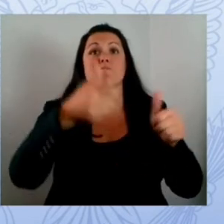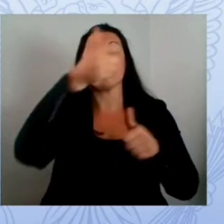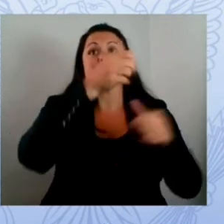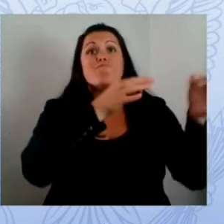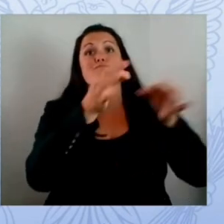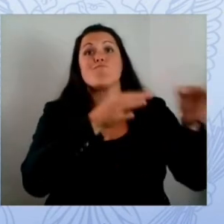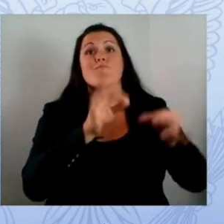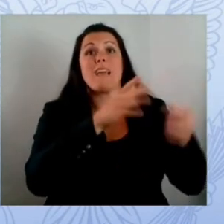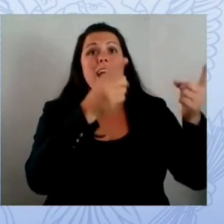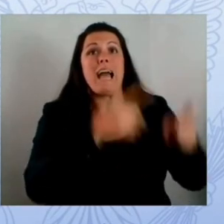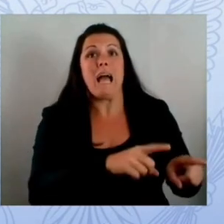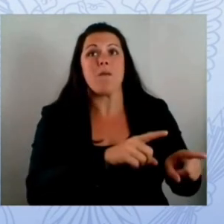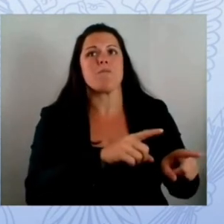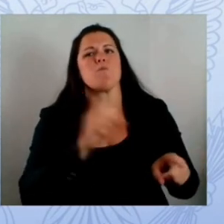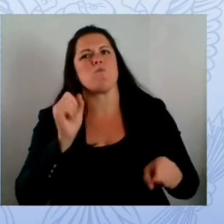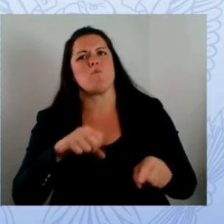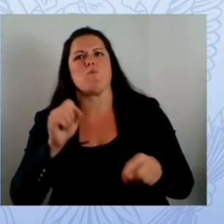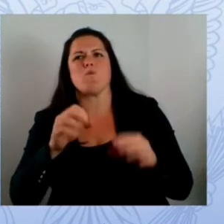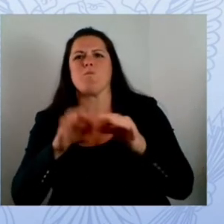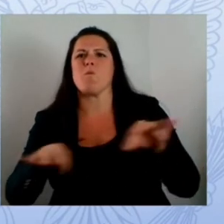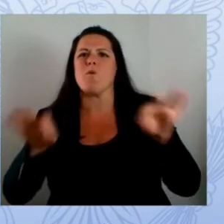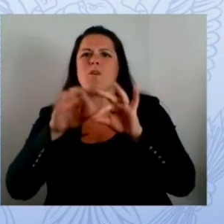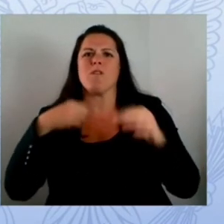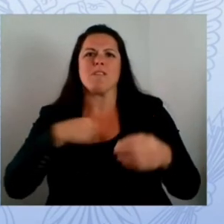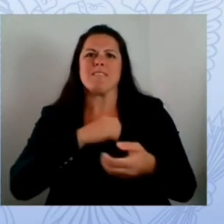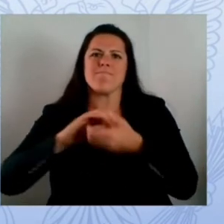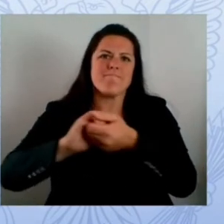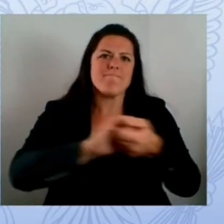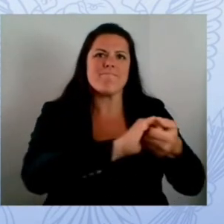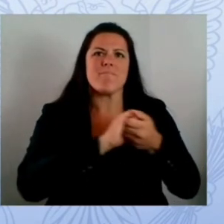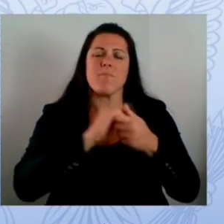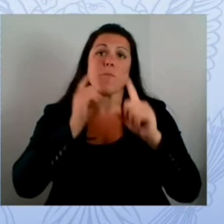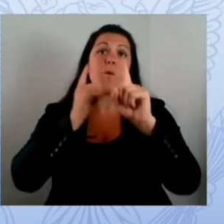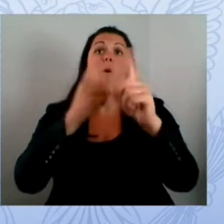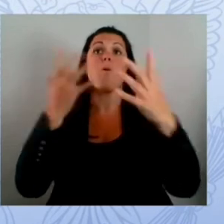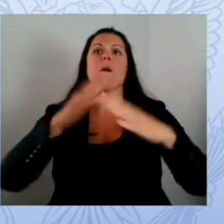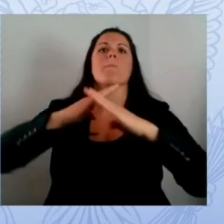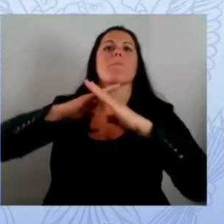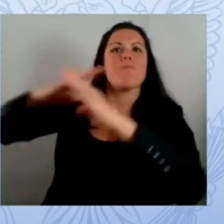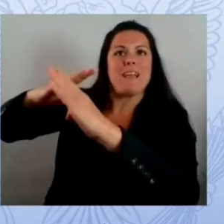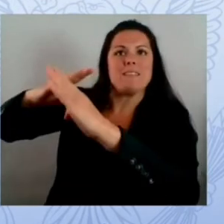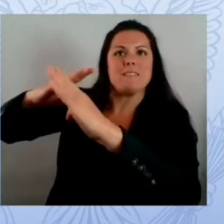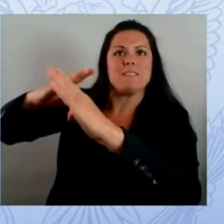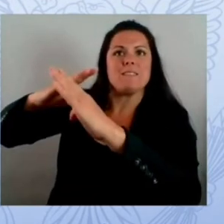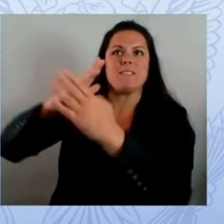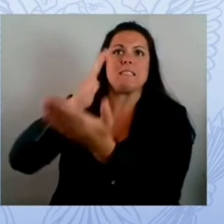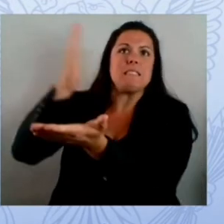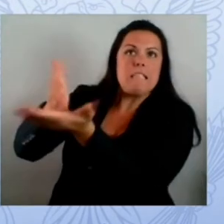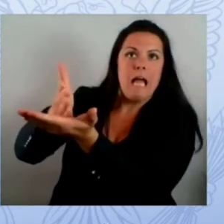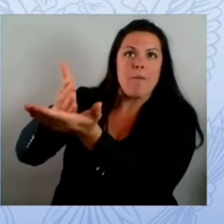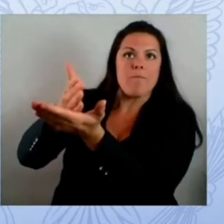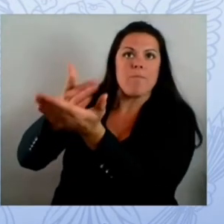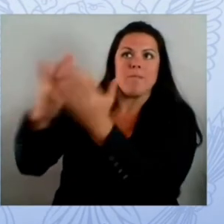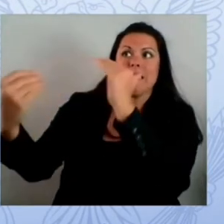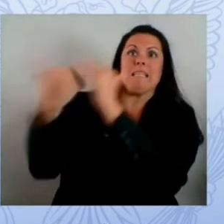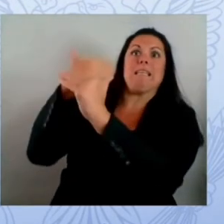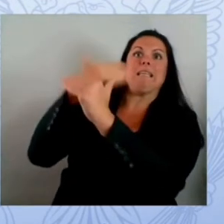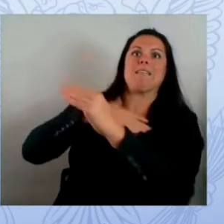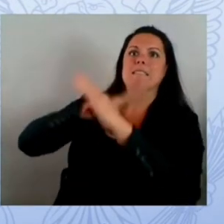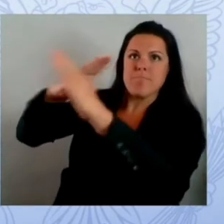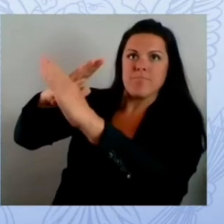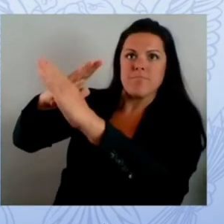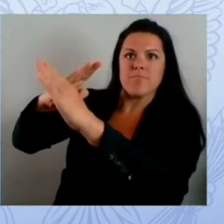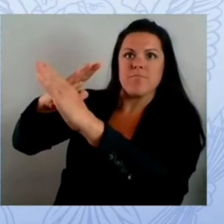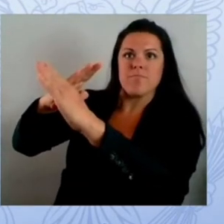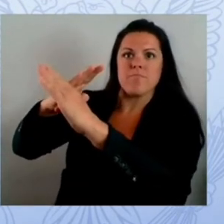from occurring before they before they happen and that requires the ultimate collaboration uh that was on